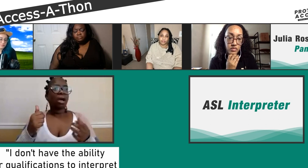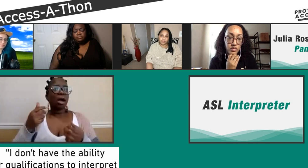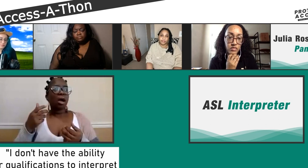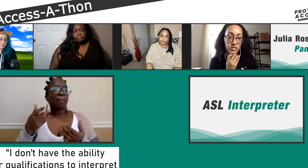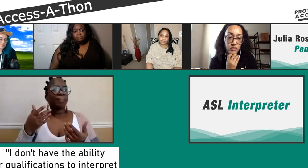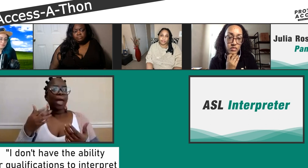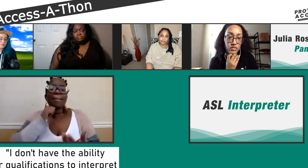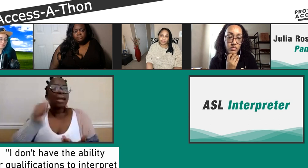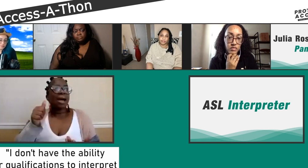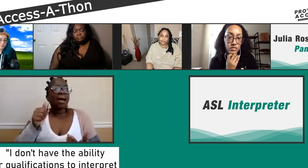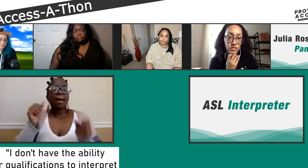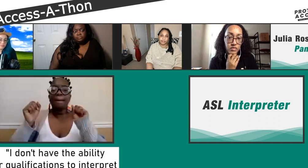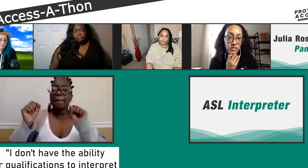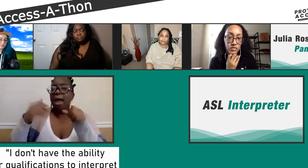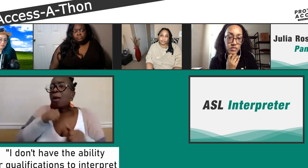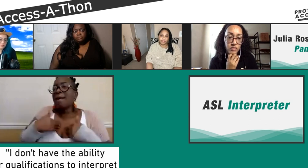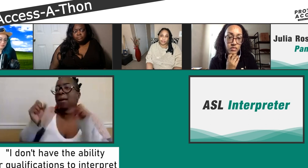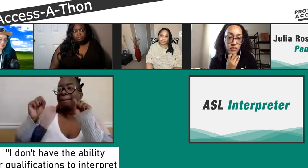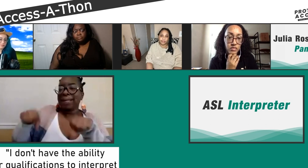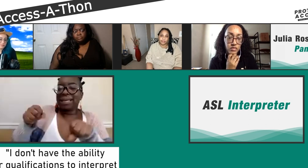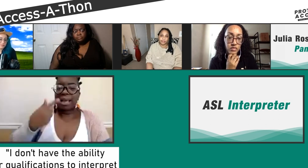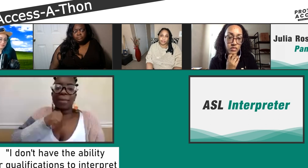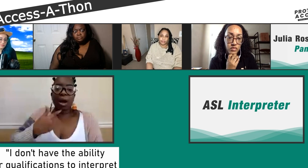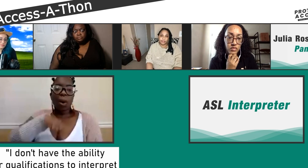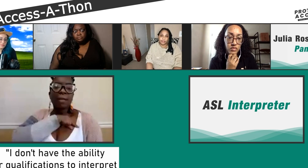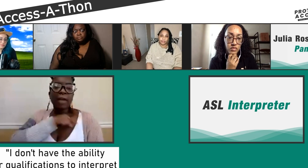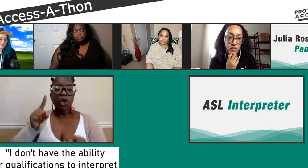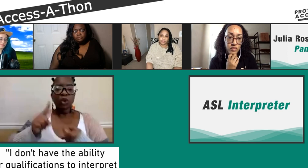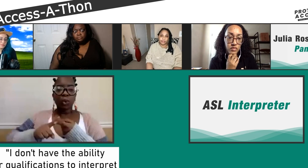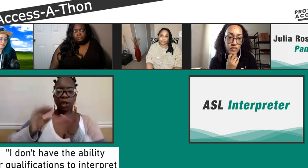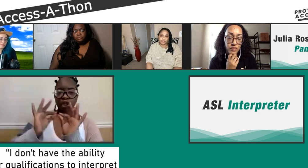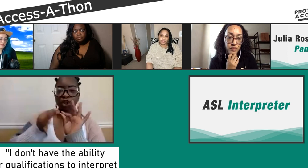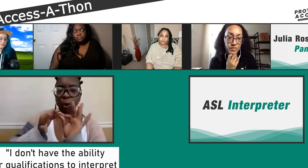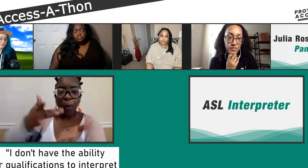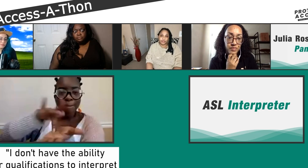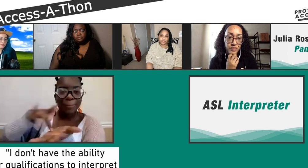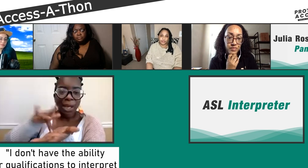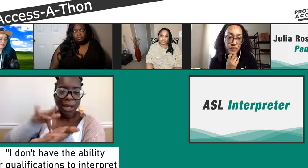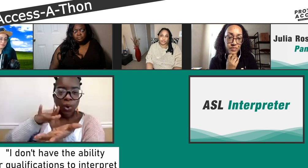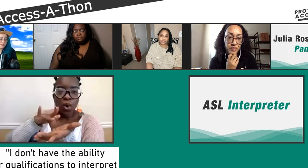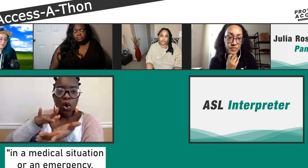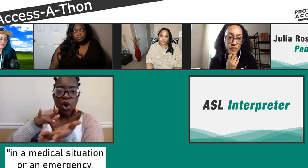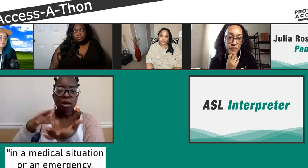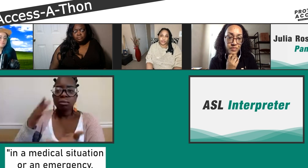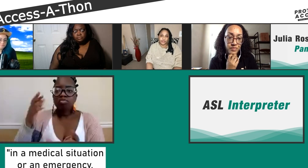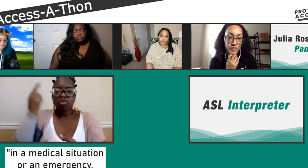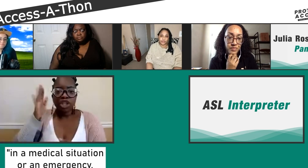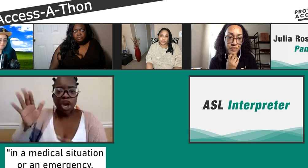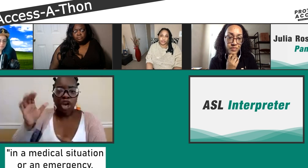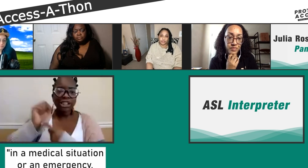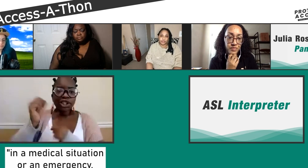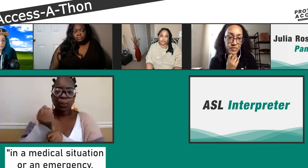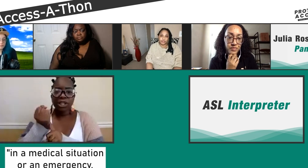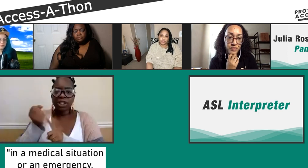a professional interpreter. And I'm not, I'm not, I don't have the abilities or I'm qualified to interpret a medical